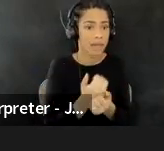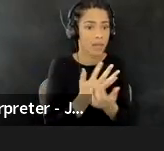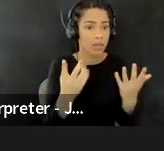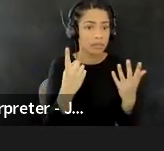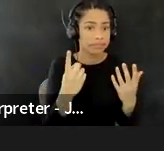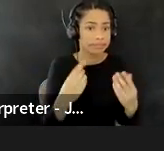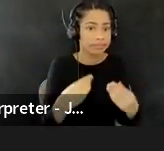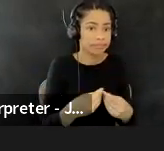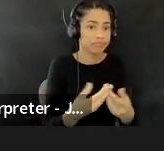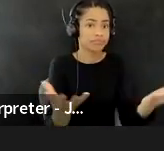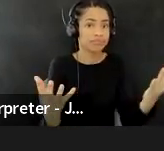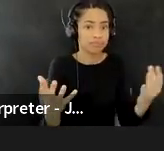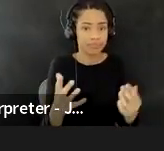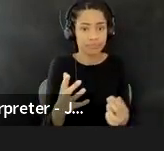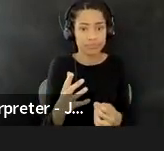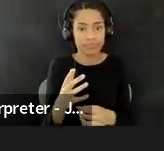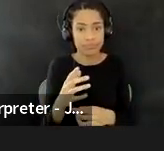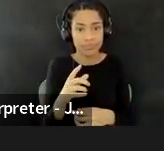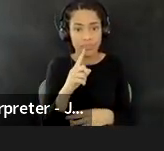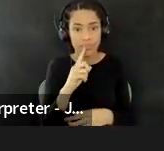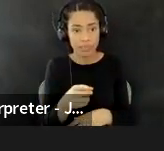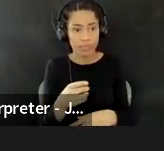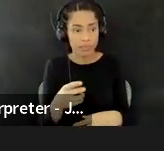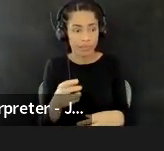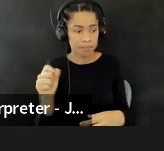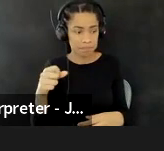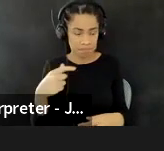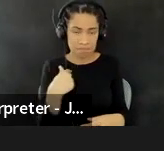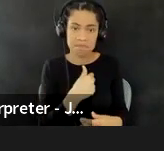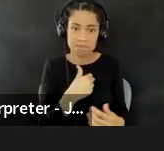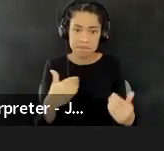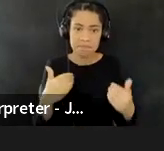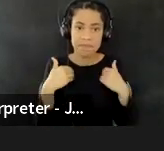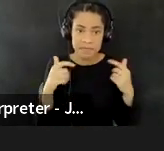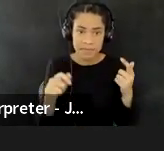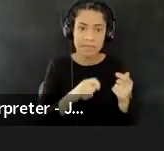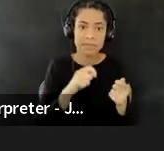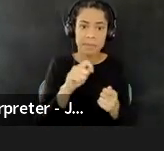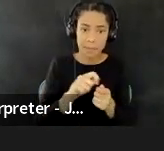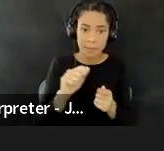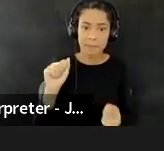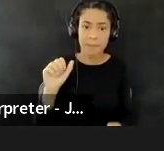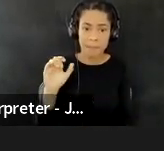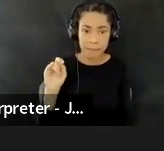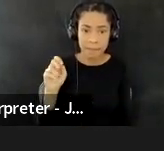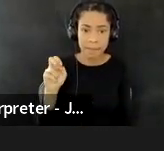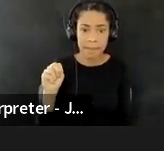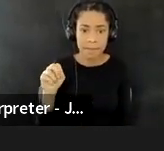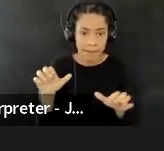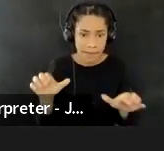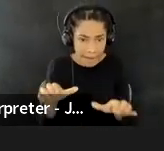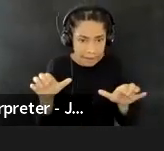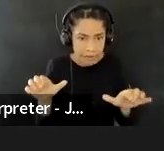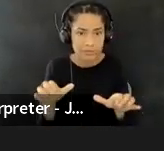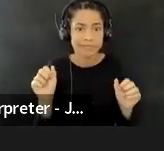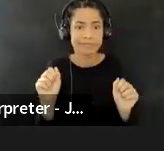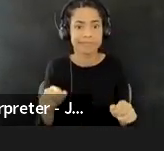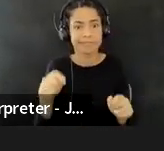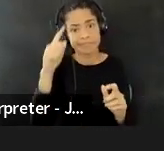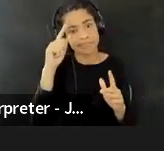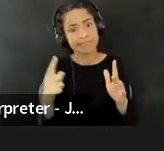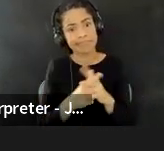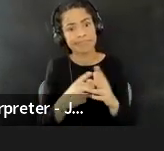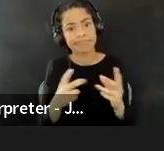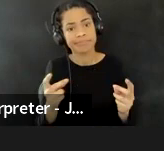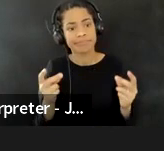that, um, while there are specific, um, actions that can, like, immediately come to mind about, um, what